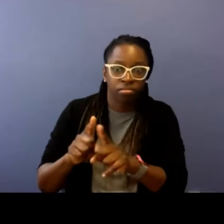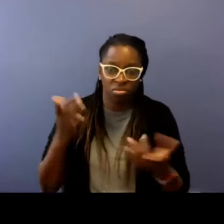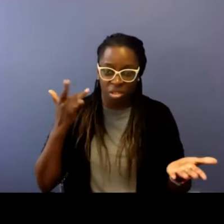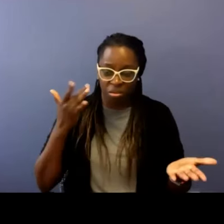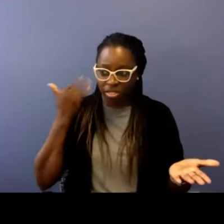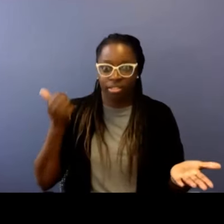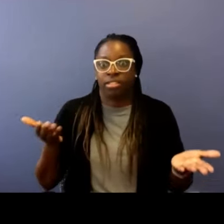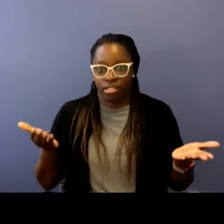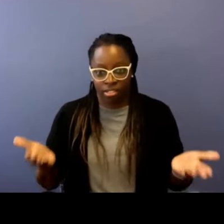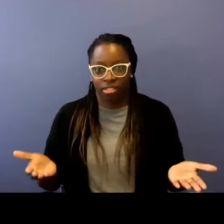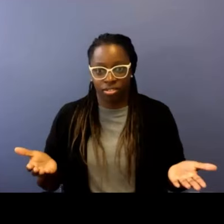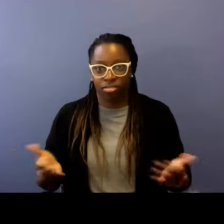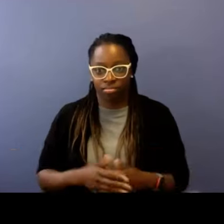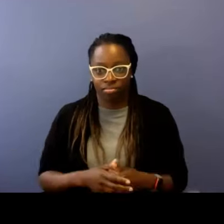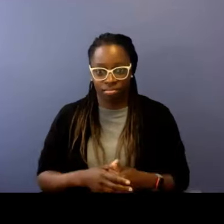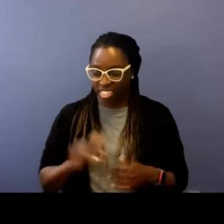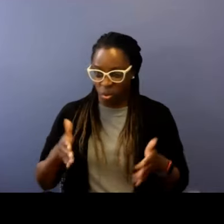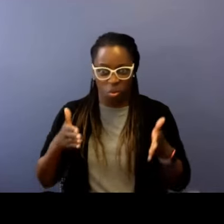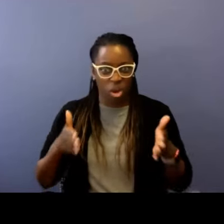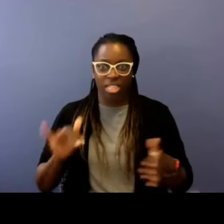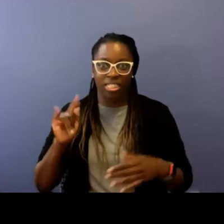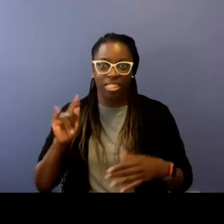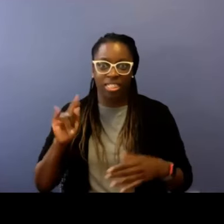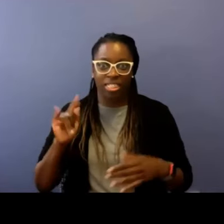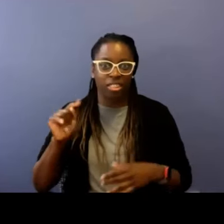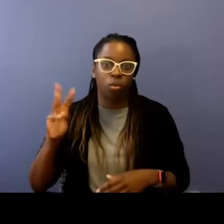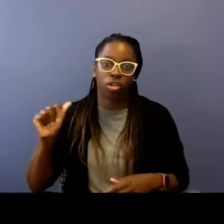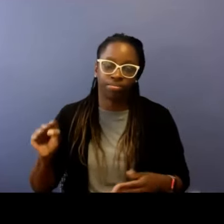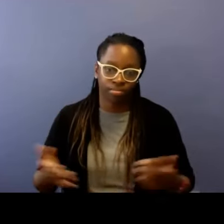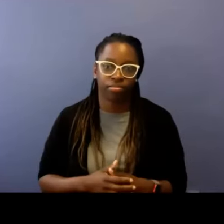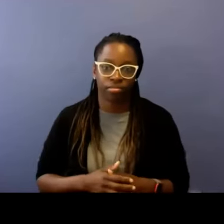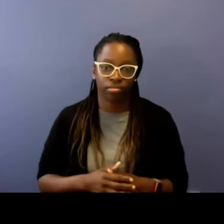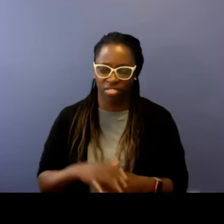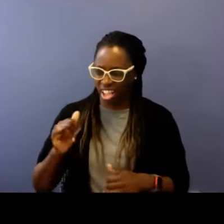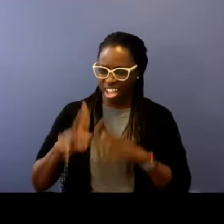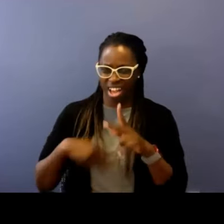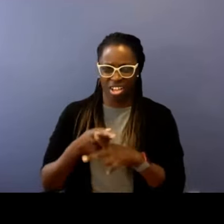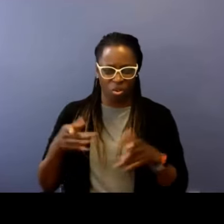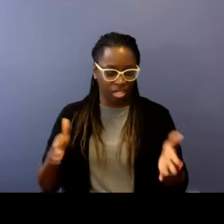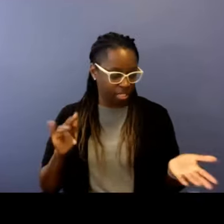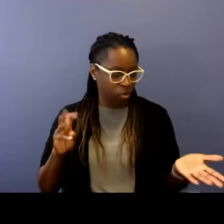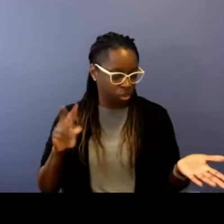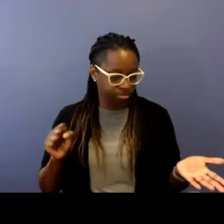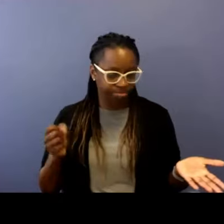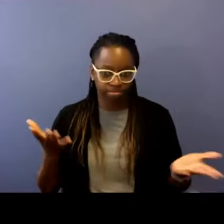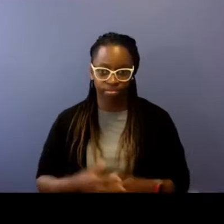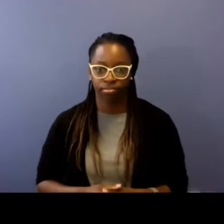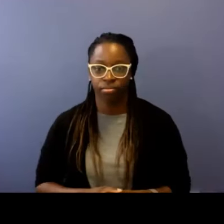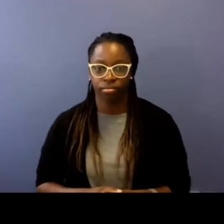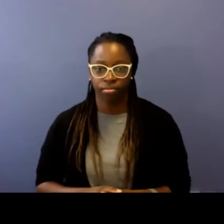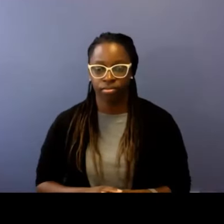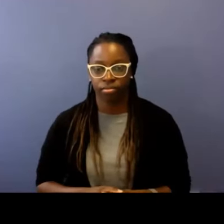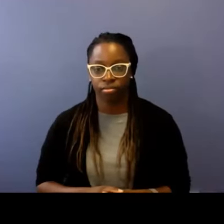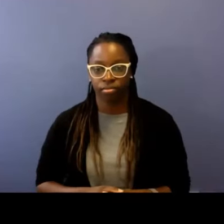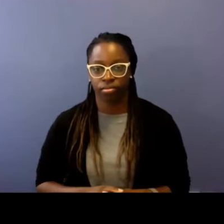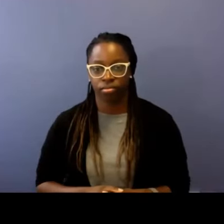police escort at times, you know, because it was. He shrugs. It's the way it was. fights back tears. That was just kind of the way it was.